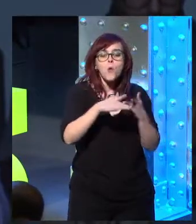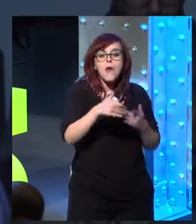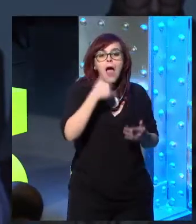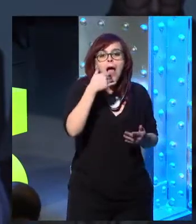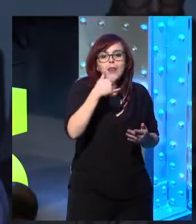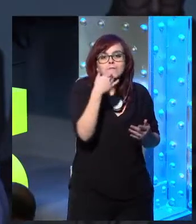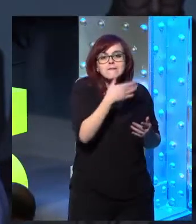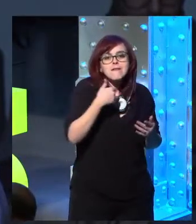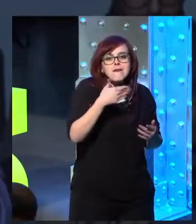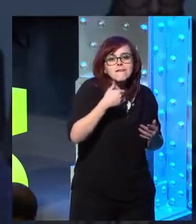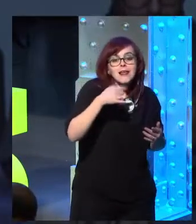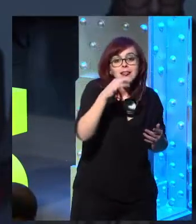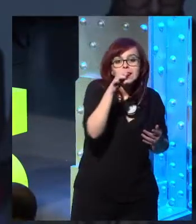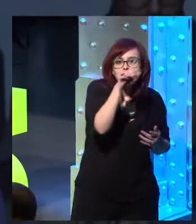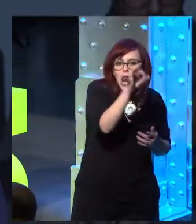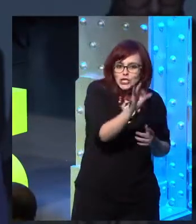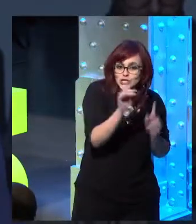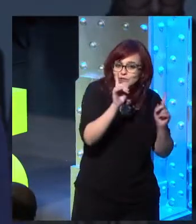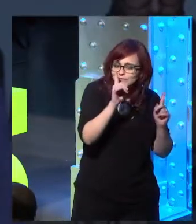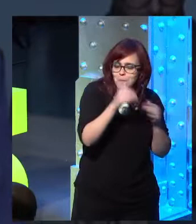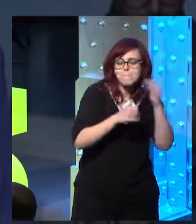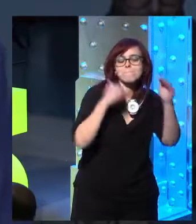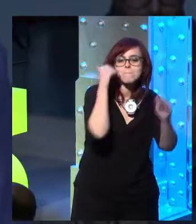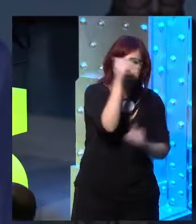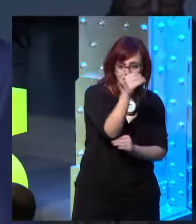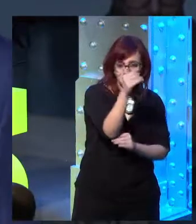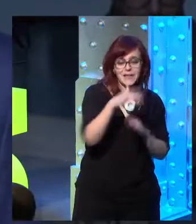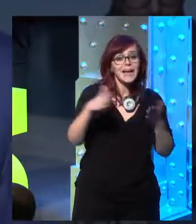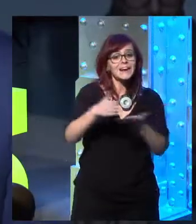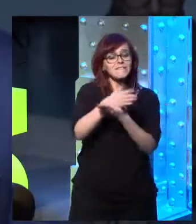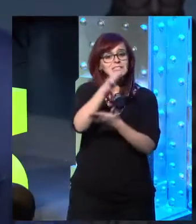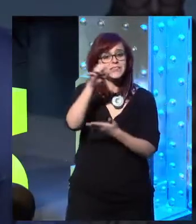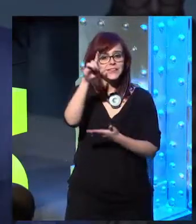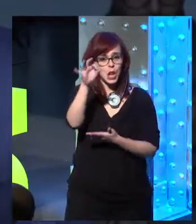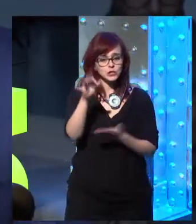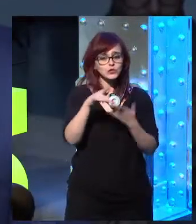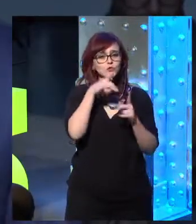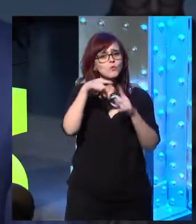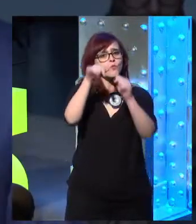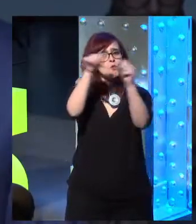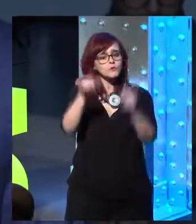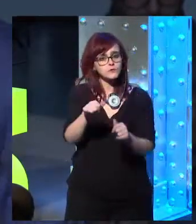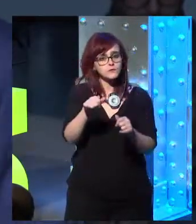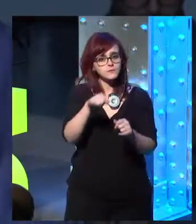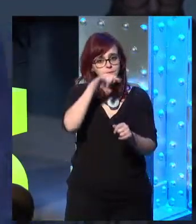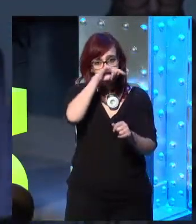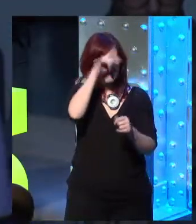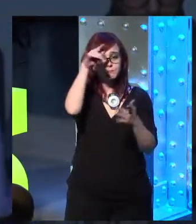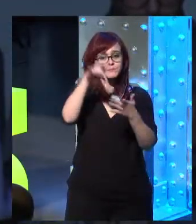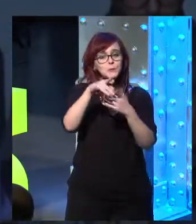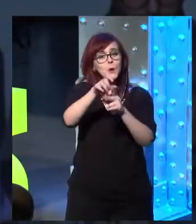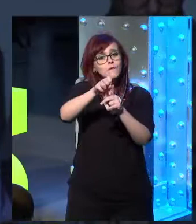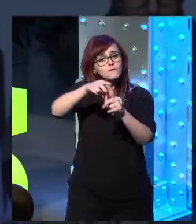than just a purpose. TELUS has been a reference magazine in a world and then was